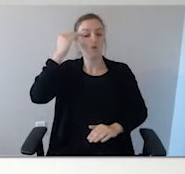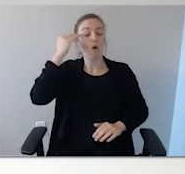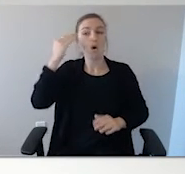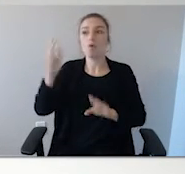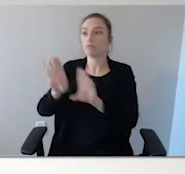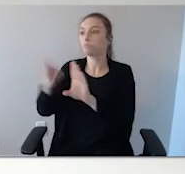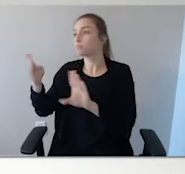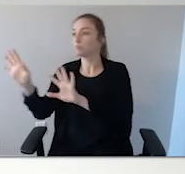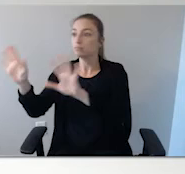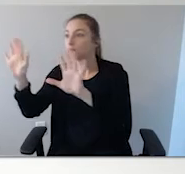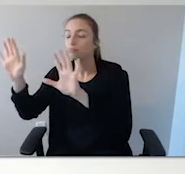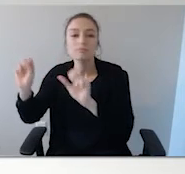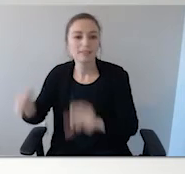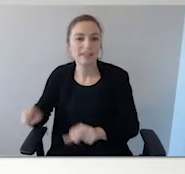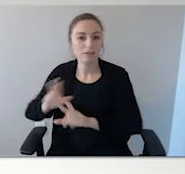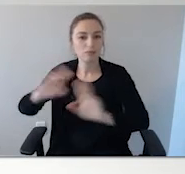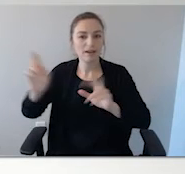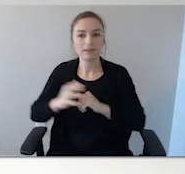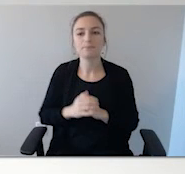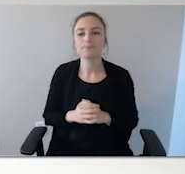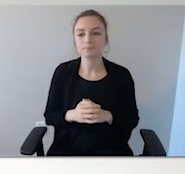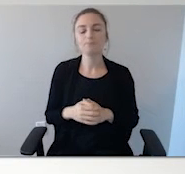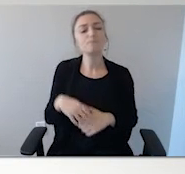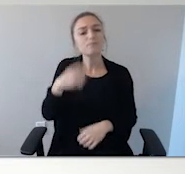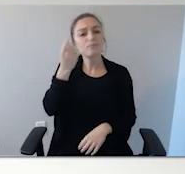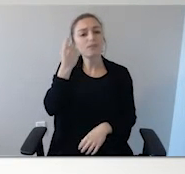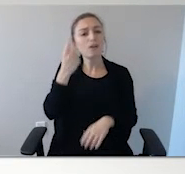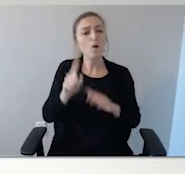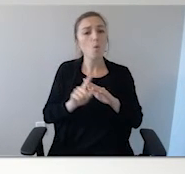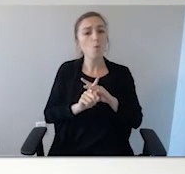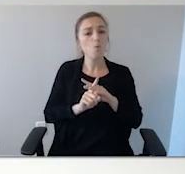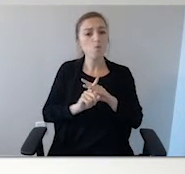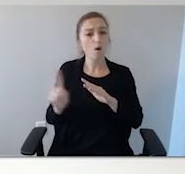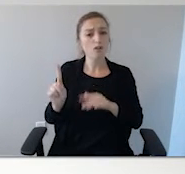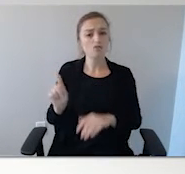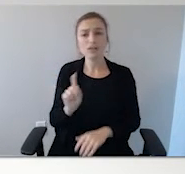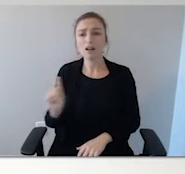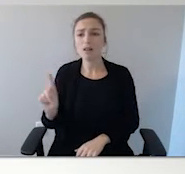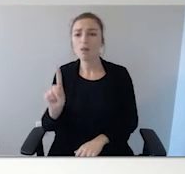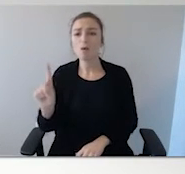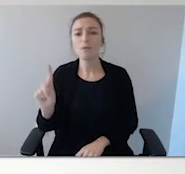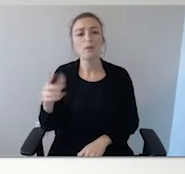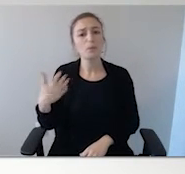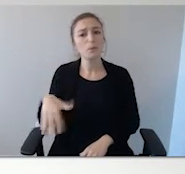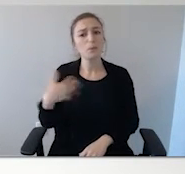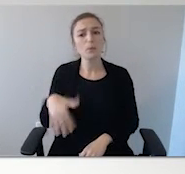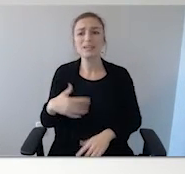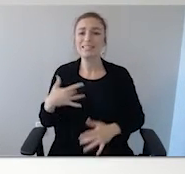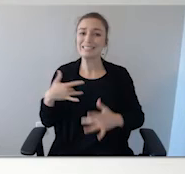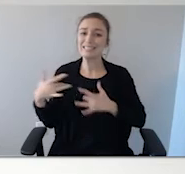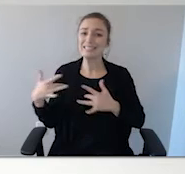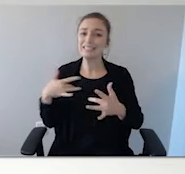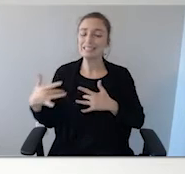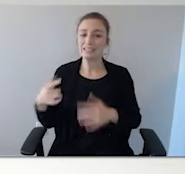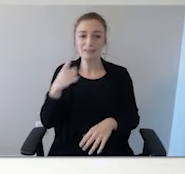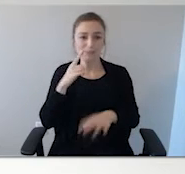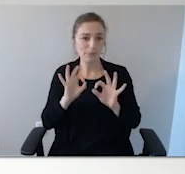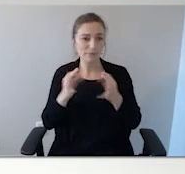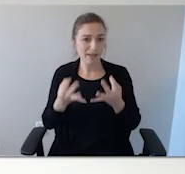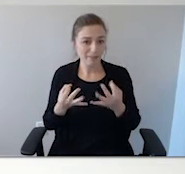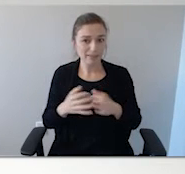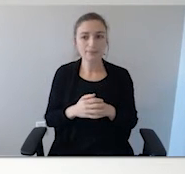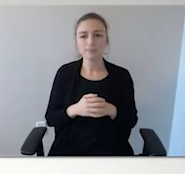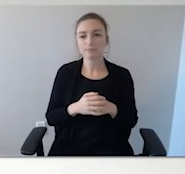So wandering and elopement concerns, it's a primary issue for families who have kids with autism and other developmental disabilities.